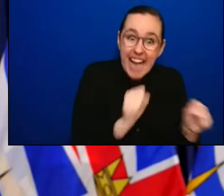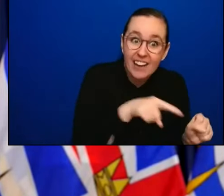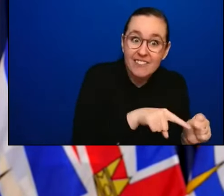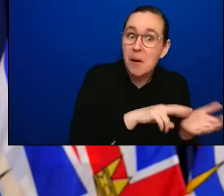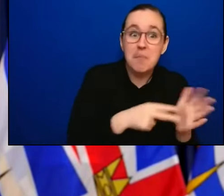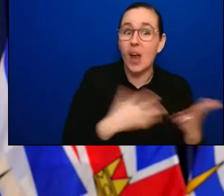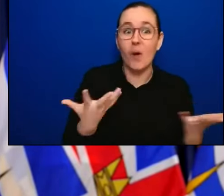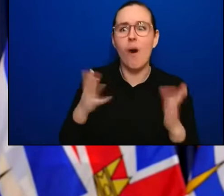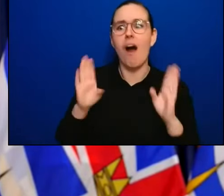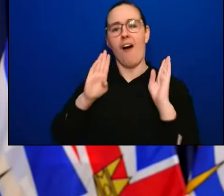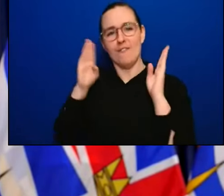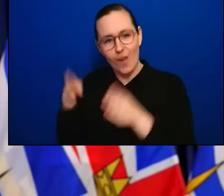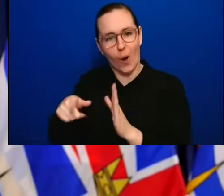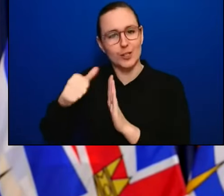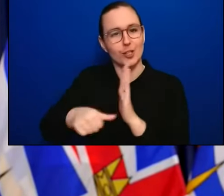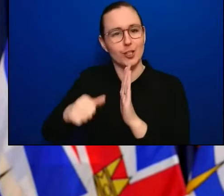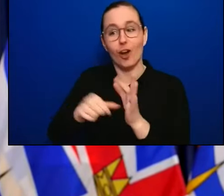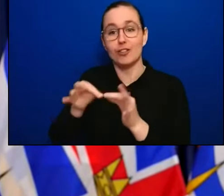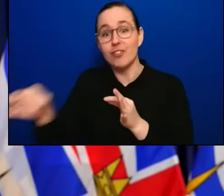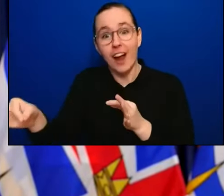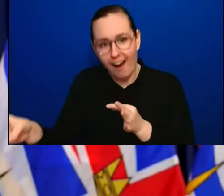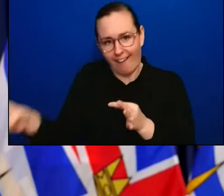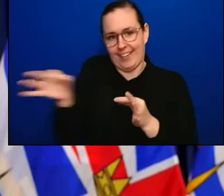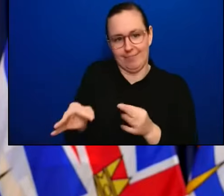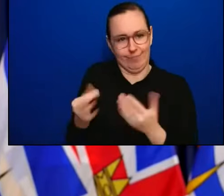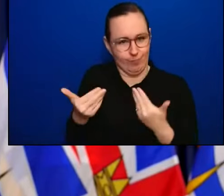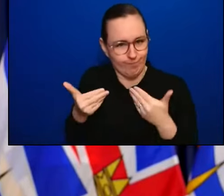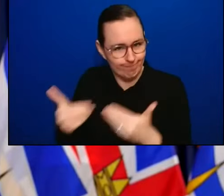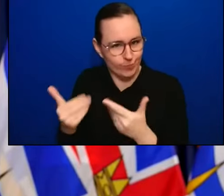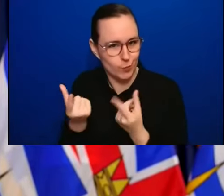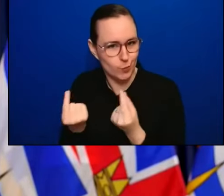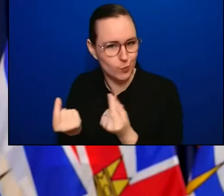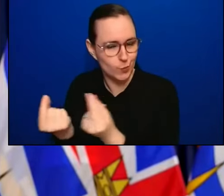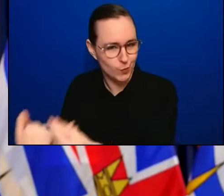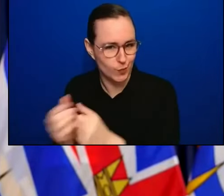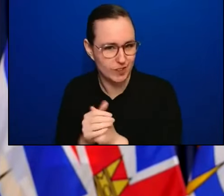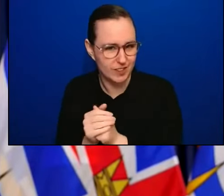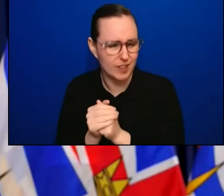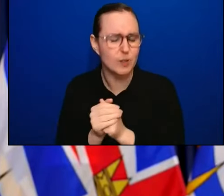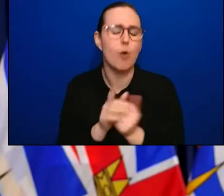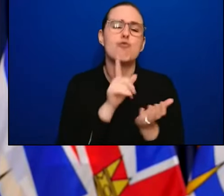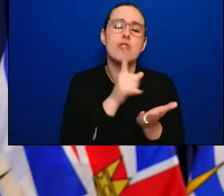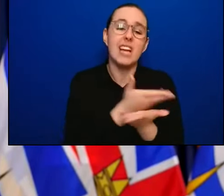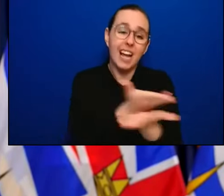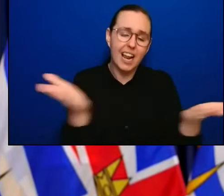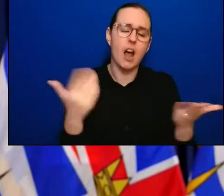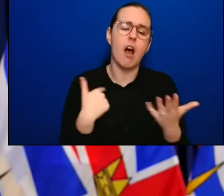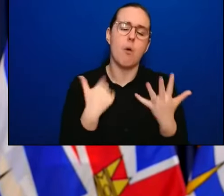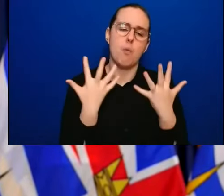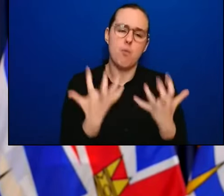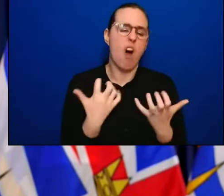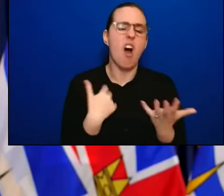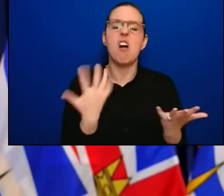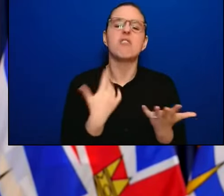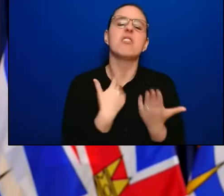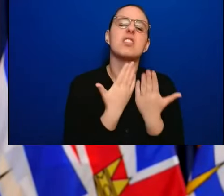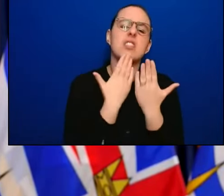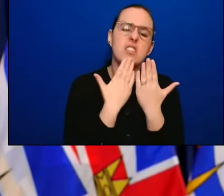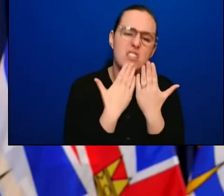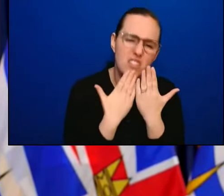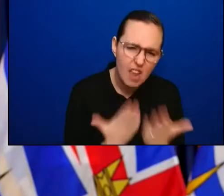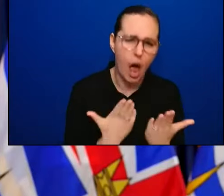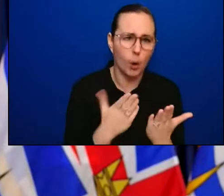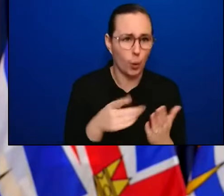us, I want to say and I just want to say in conclusion how much I appreciate and continue to appreciate the commitment of British Columbians